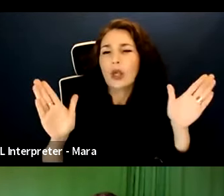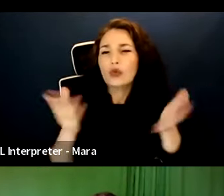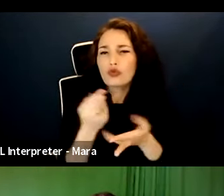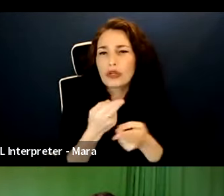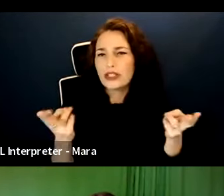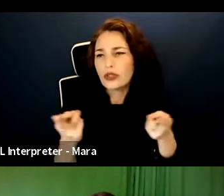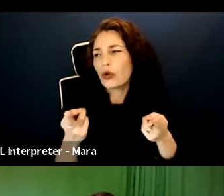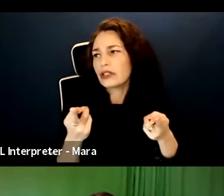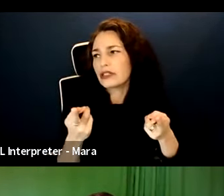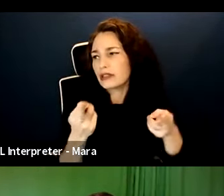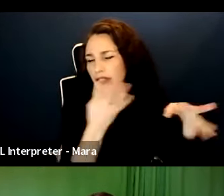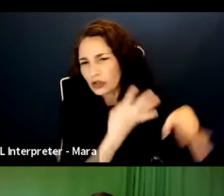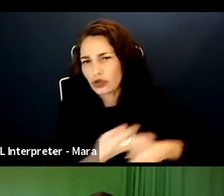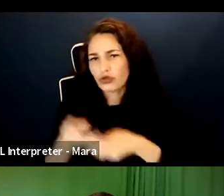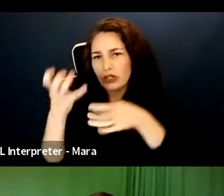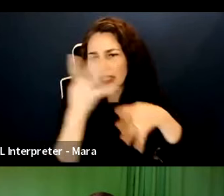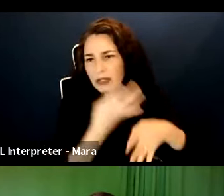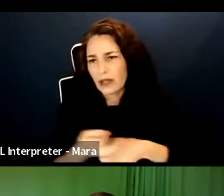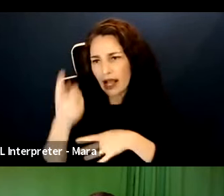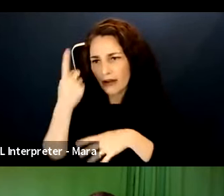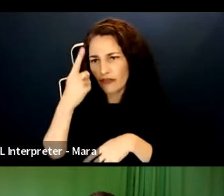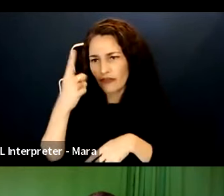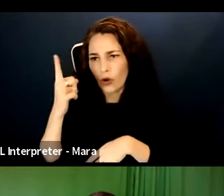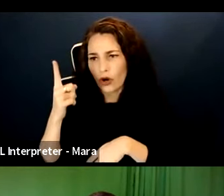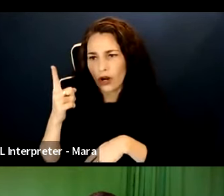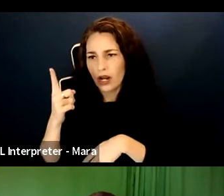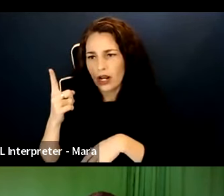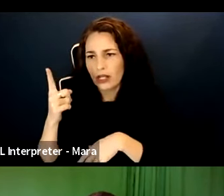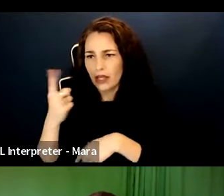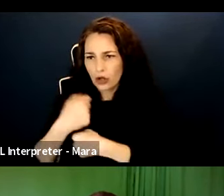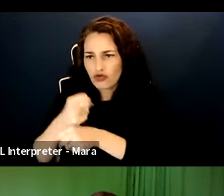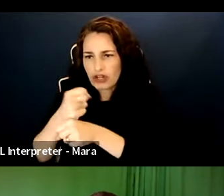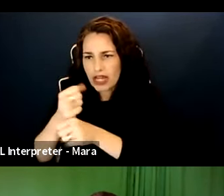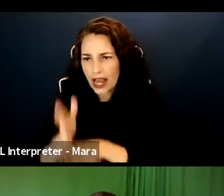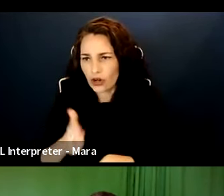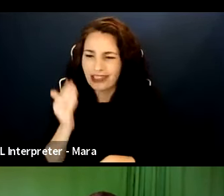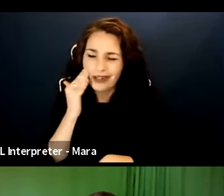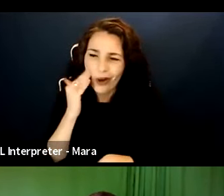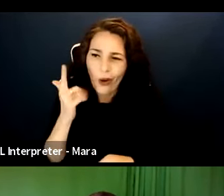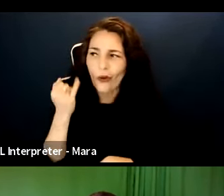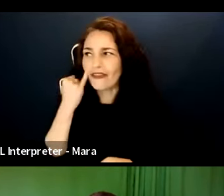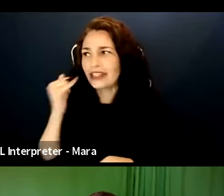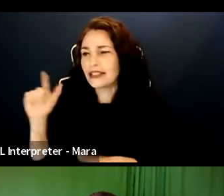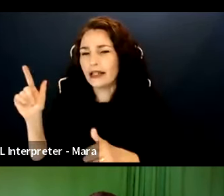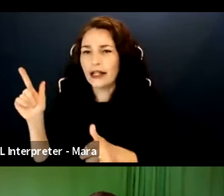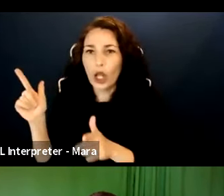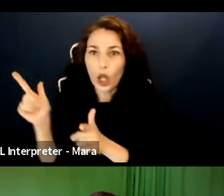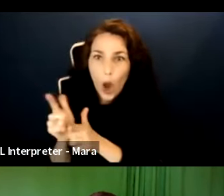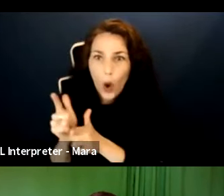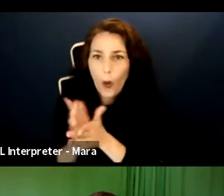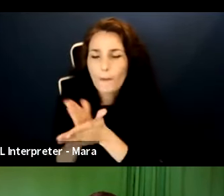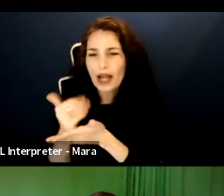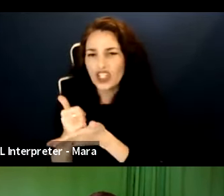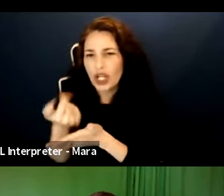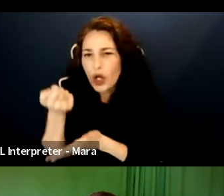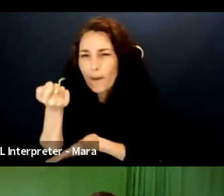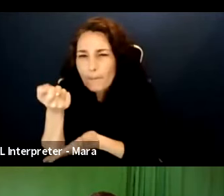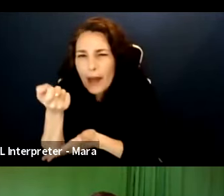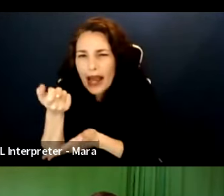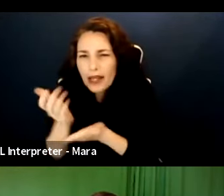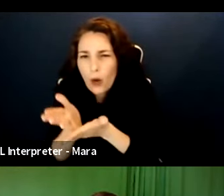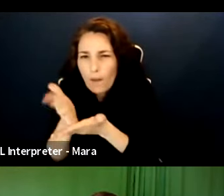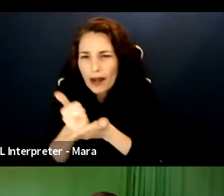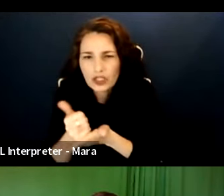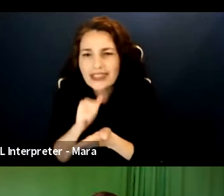content projects being under a lower budget, we also want to make sure we have a perspective that these are not throwaway projects. They don't have to be throwaway